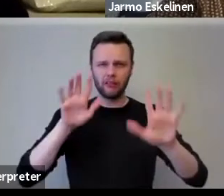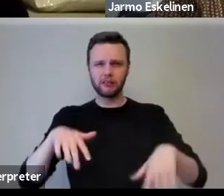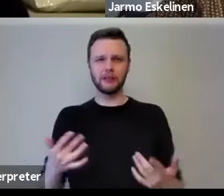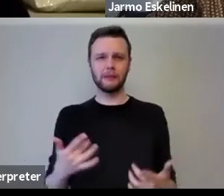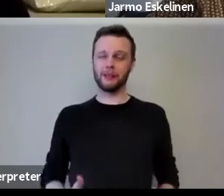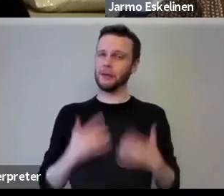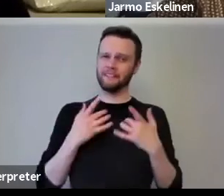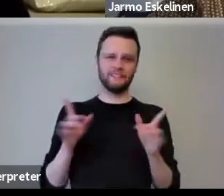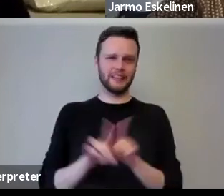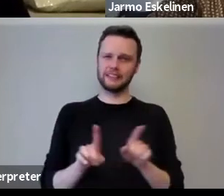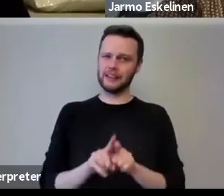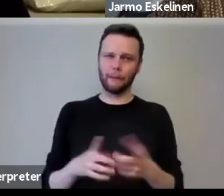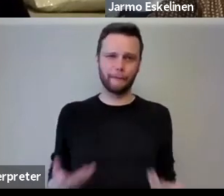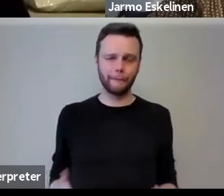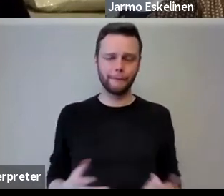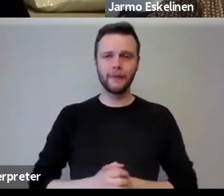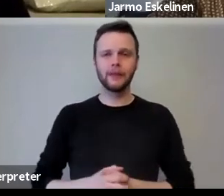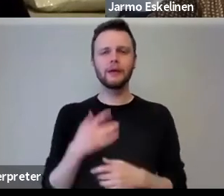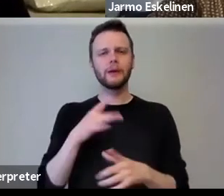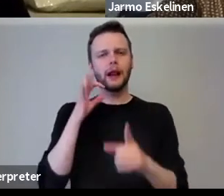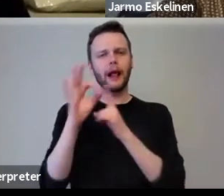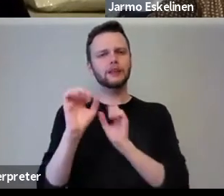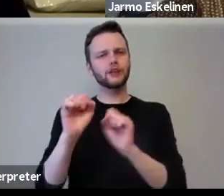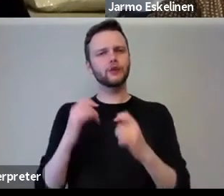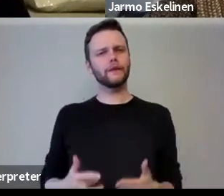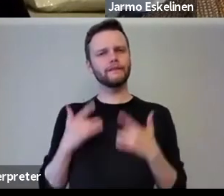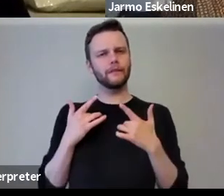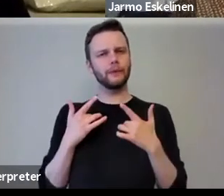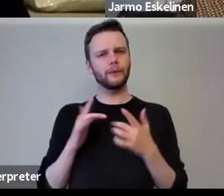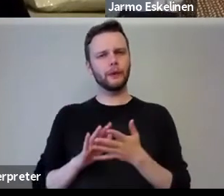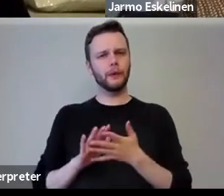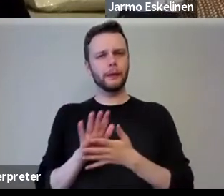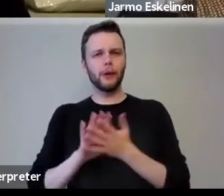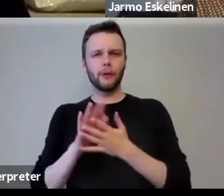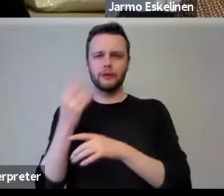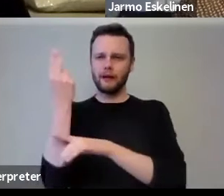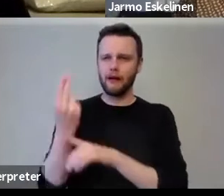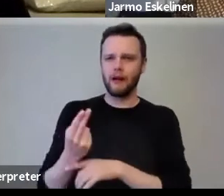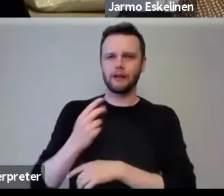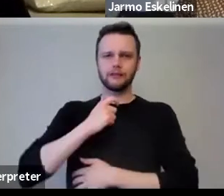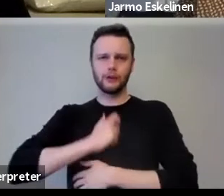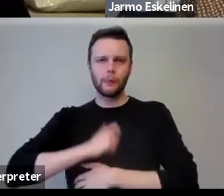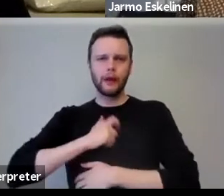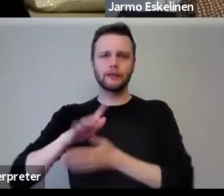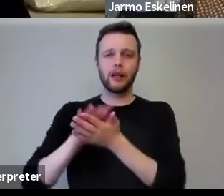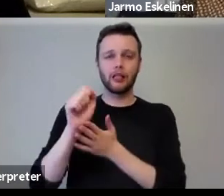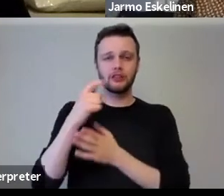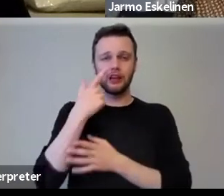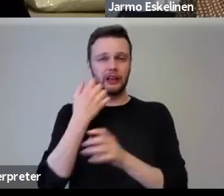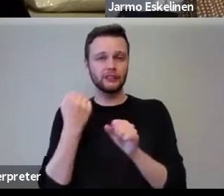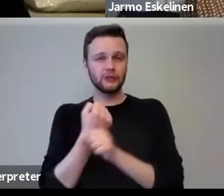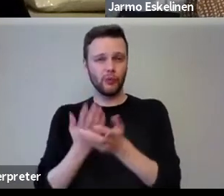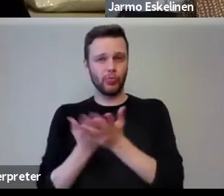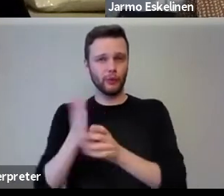how all of us are feeling at the moment, I think. What's your, what's your take on what, what can, what arts and humanities and culture can do in this point?